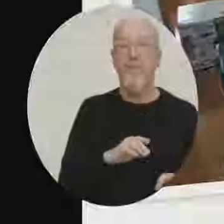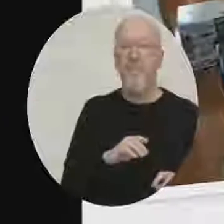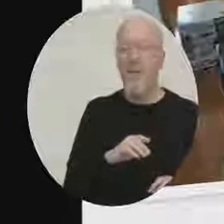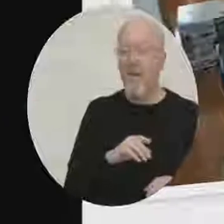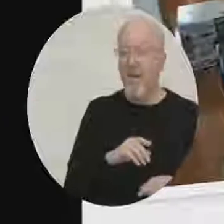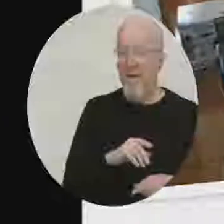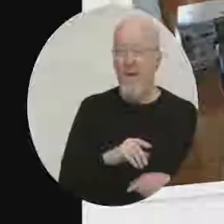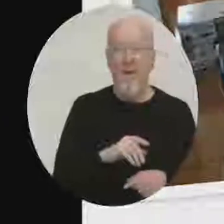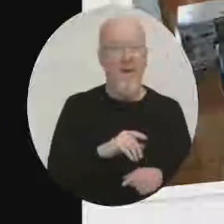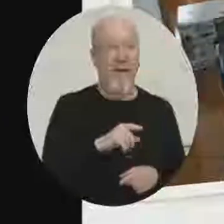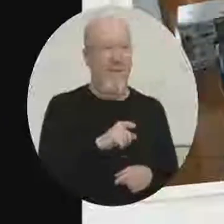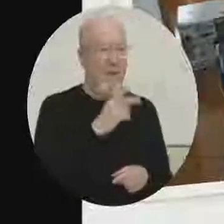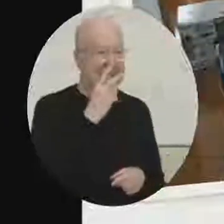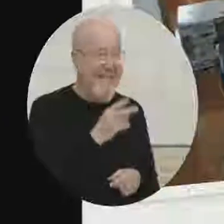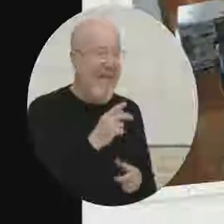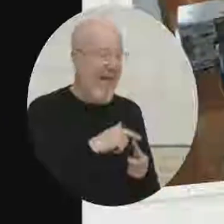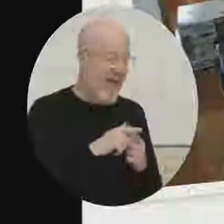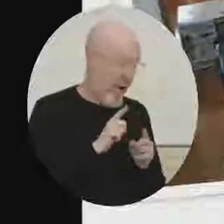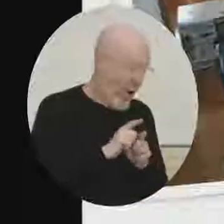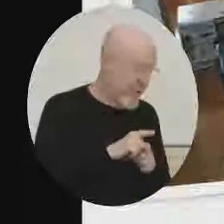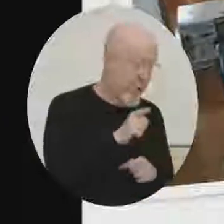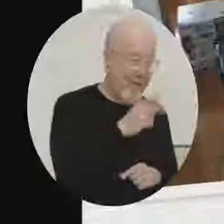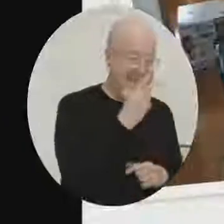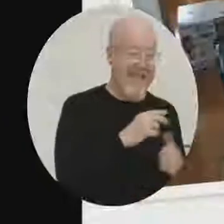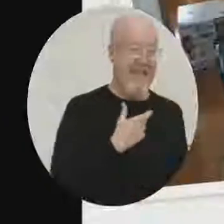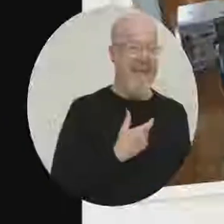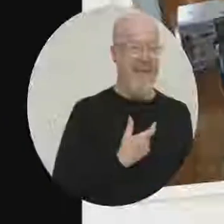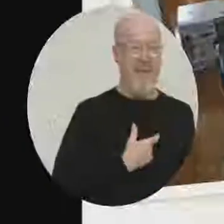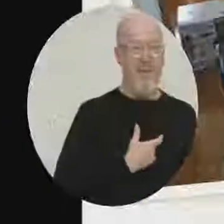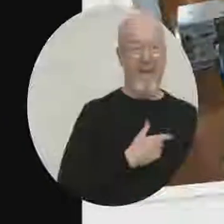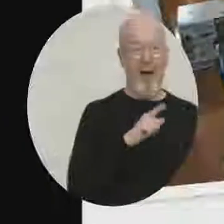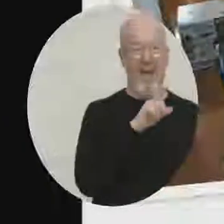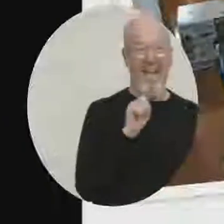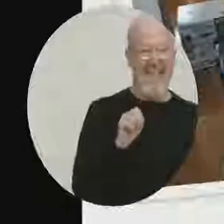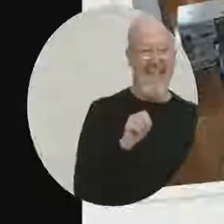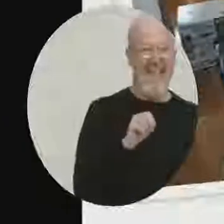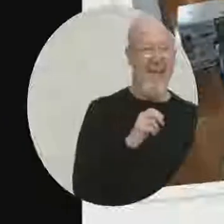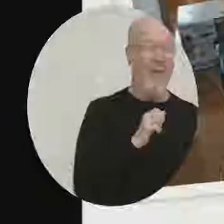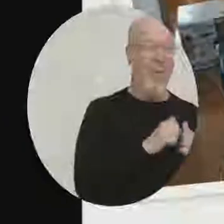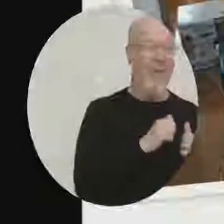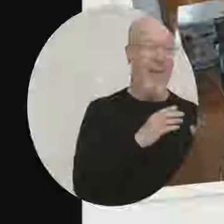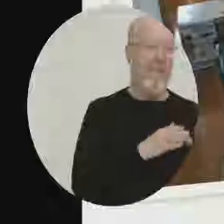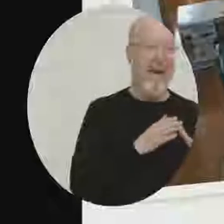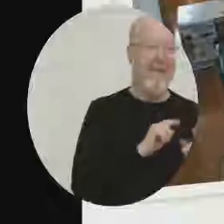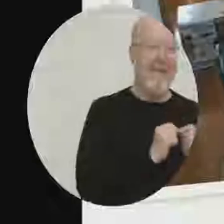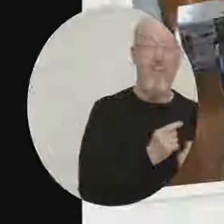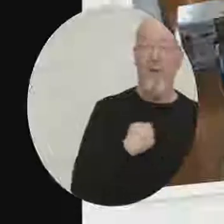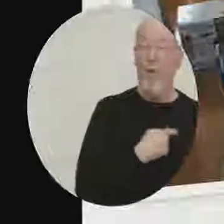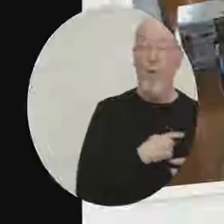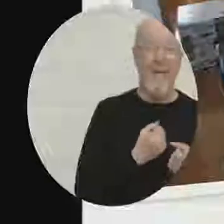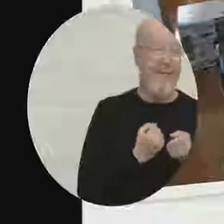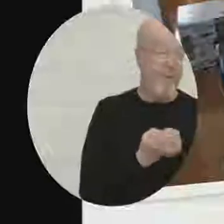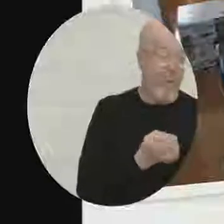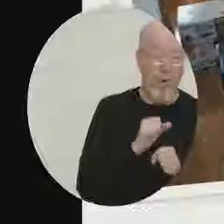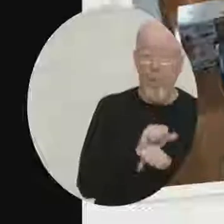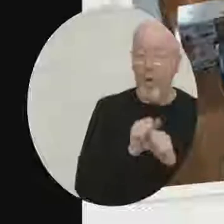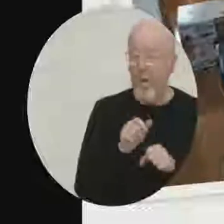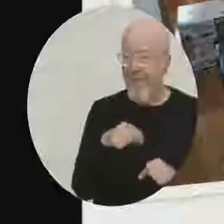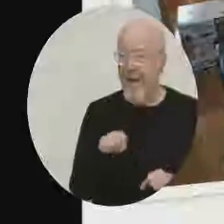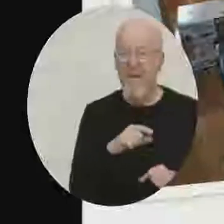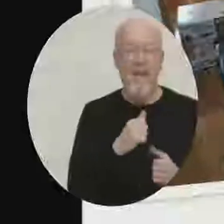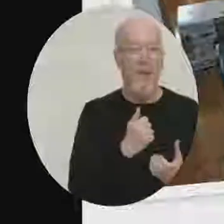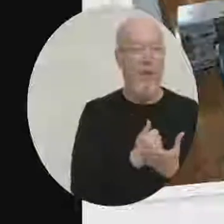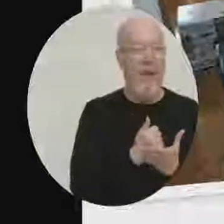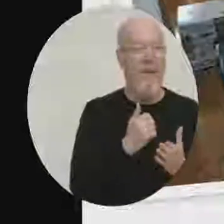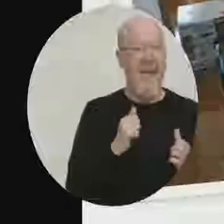the display board. And then you also see Mary Lee with his back and members of our planning team. And we supported and worked with them to help them implement their